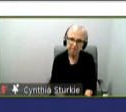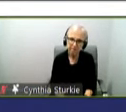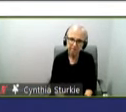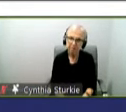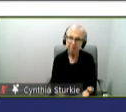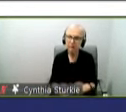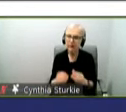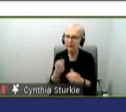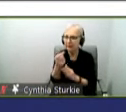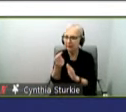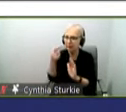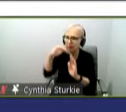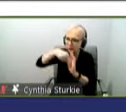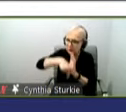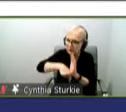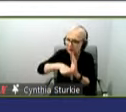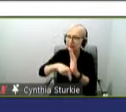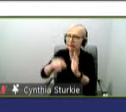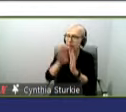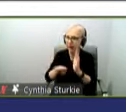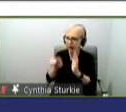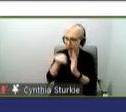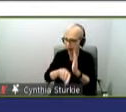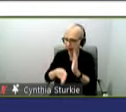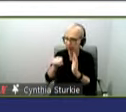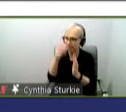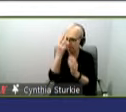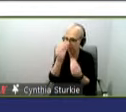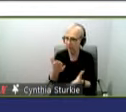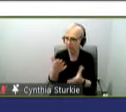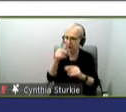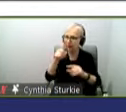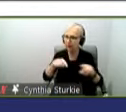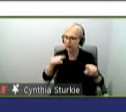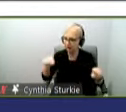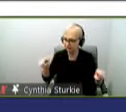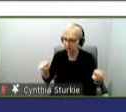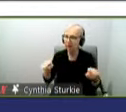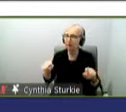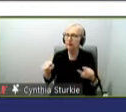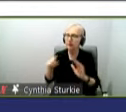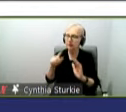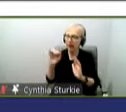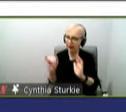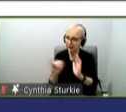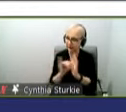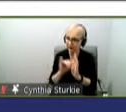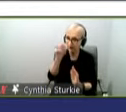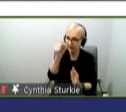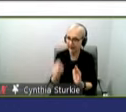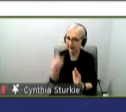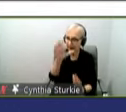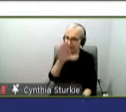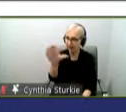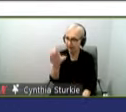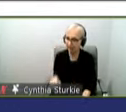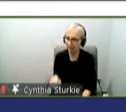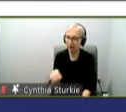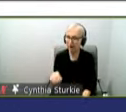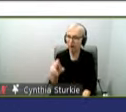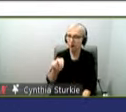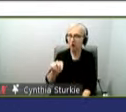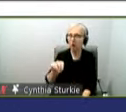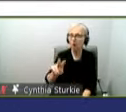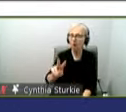All So a little bit more background information about this variant. So this variant was first identified in South Africa on the 24th of